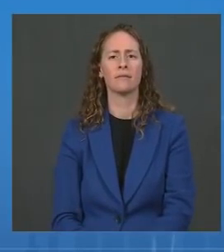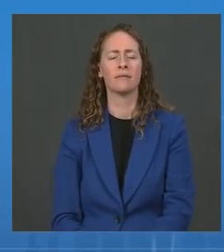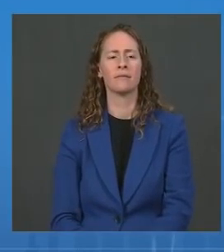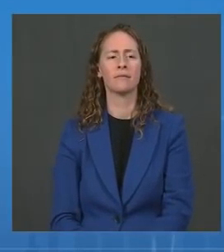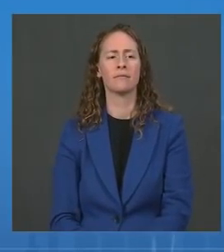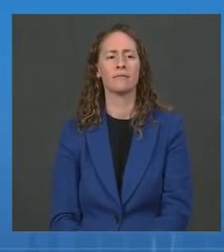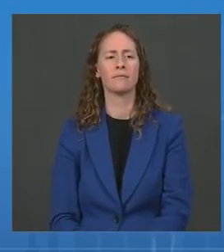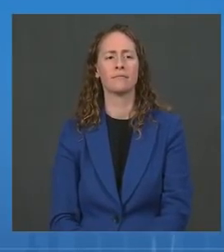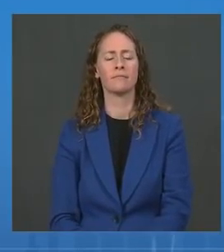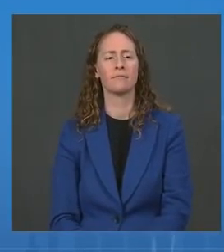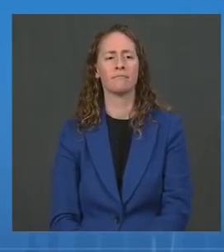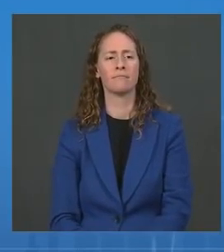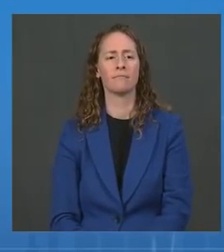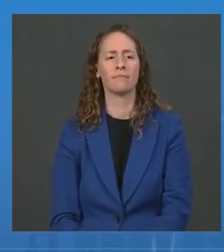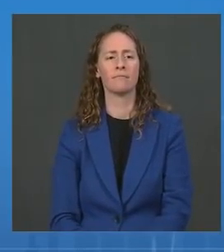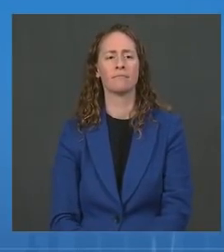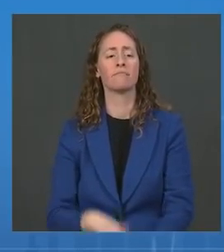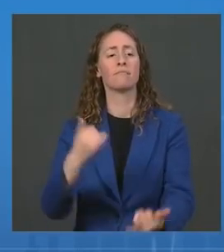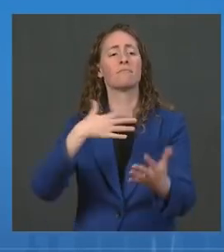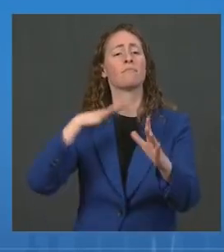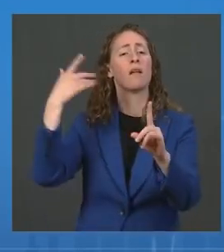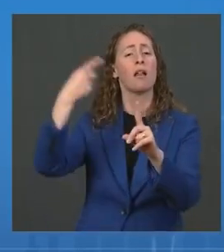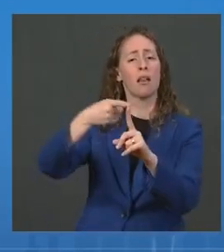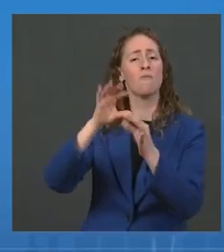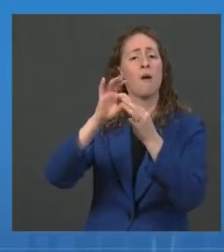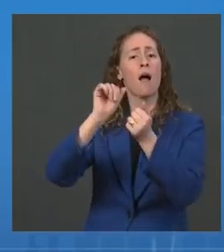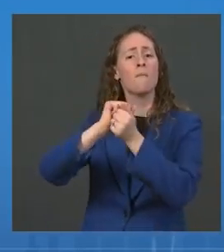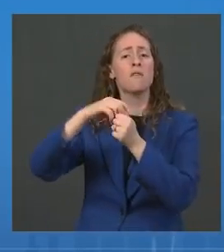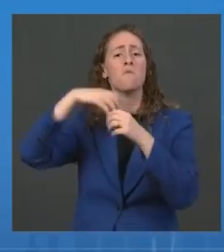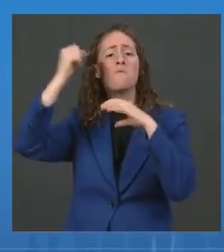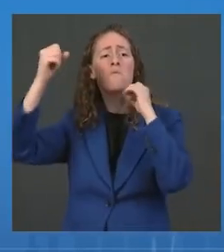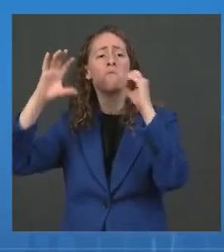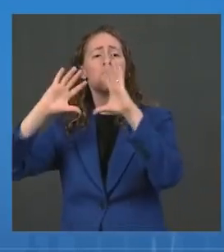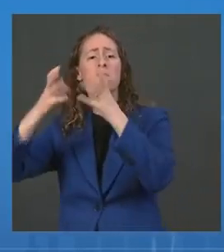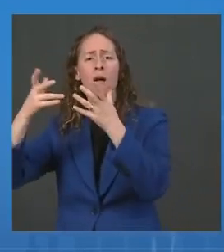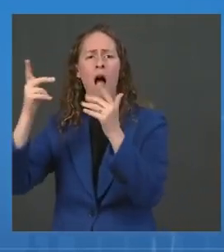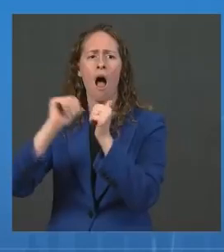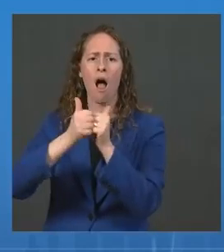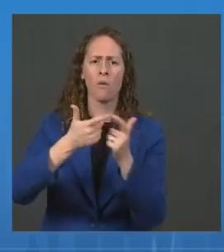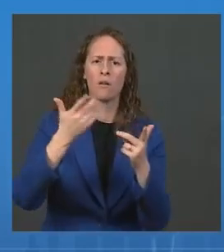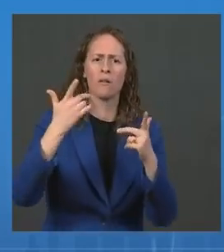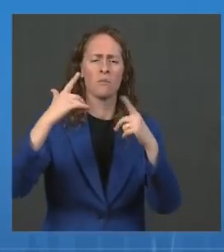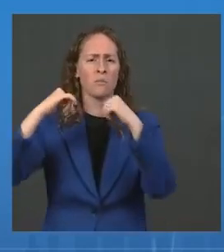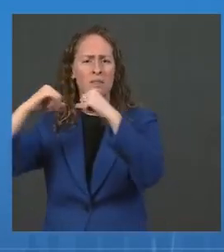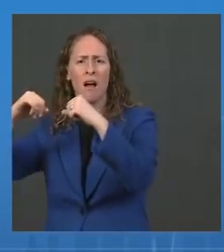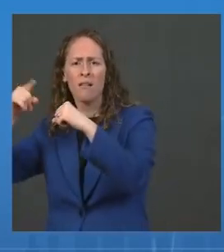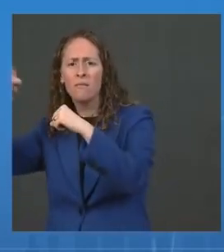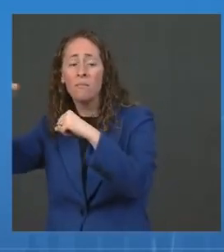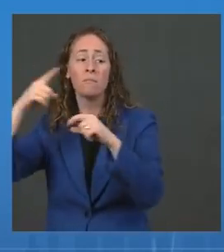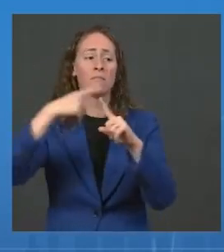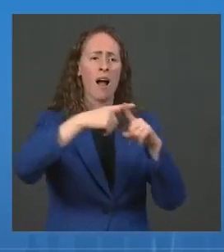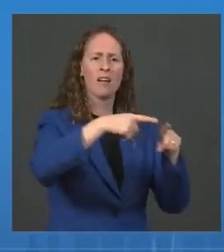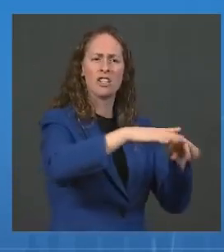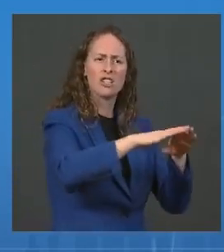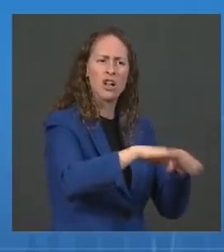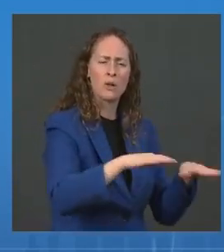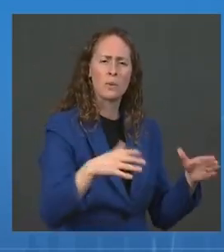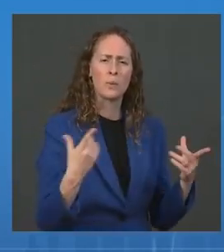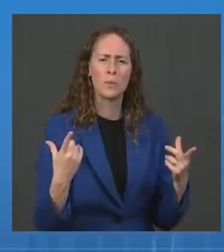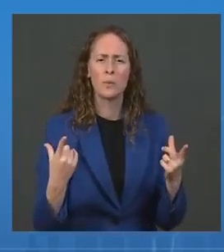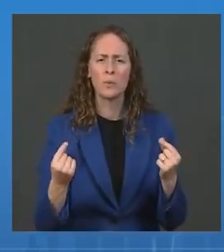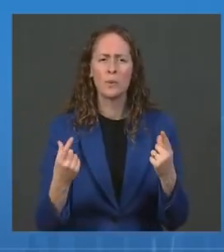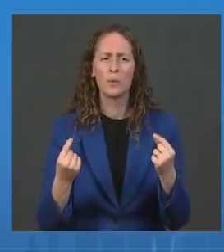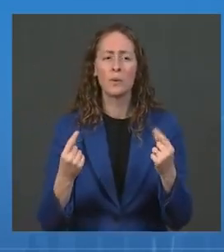questions, know, about seniors and kids and how do we protect them, this measures that the President announced yesterday, particularly with regard to workplaces,